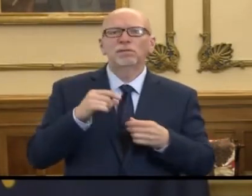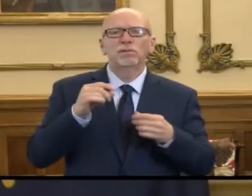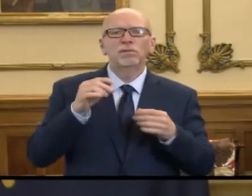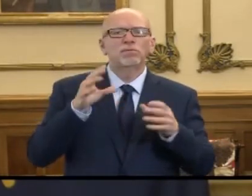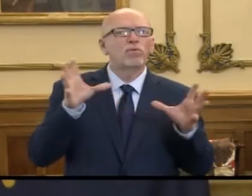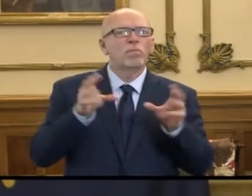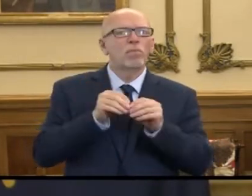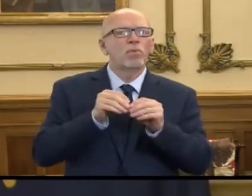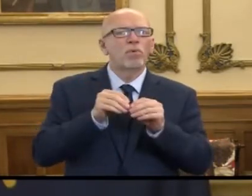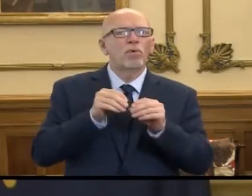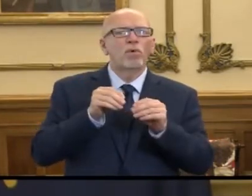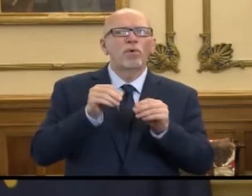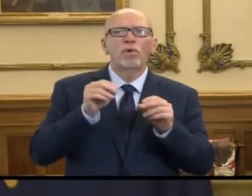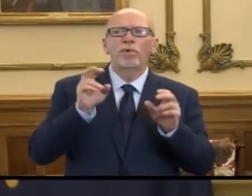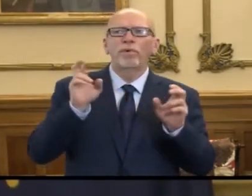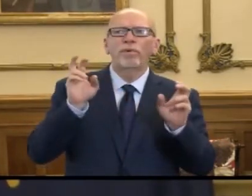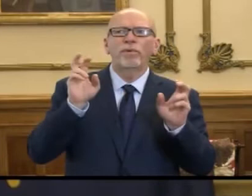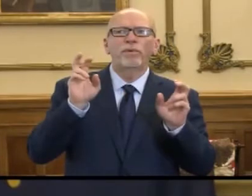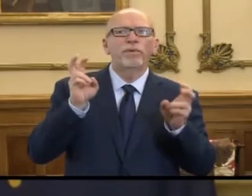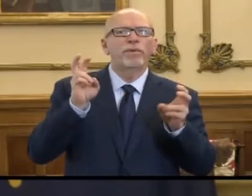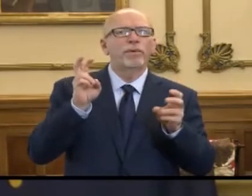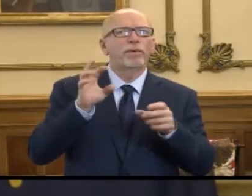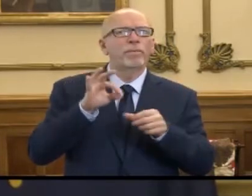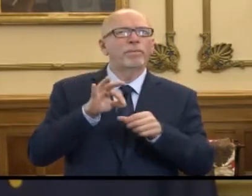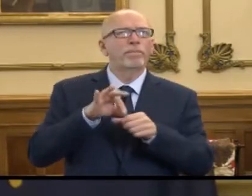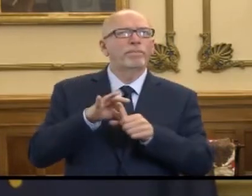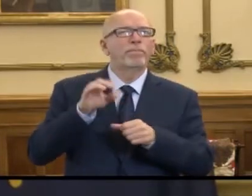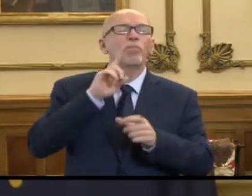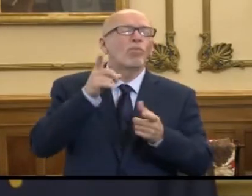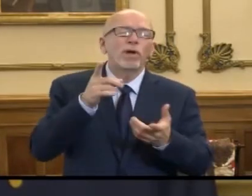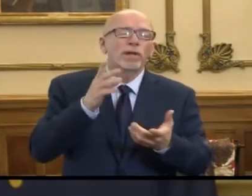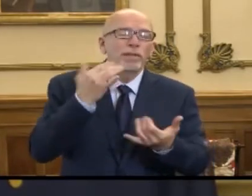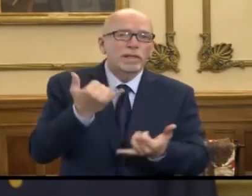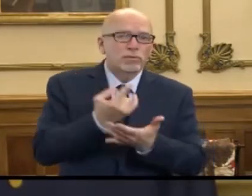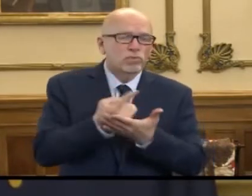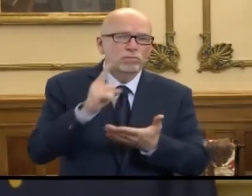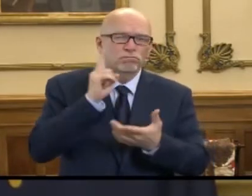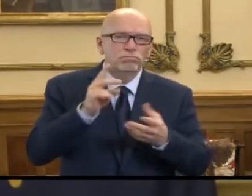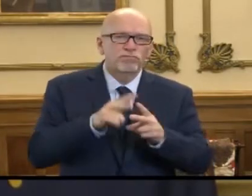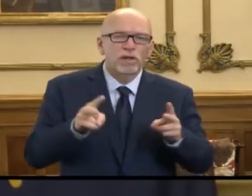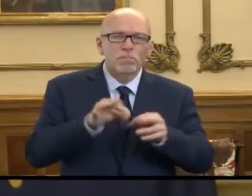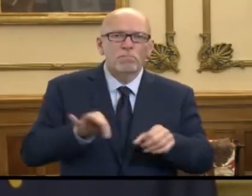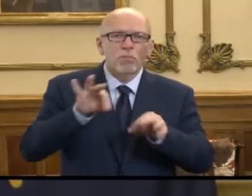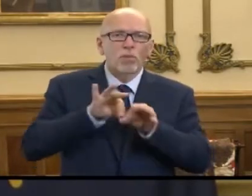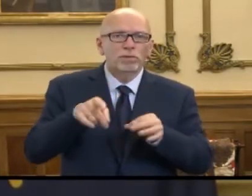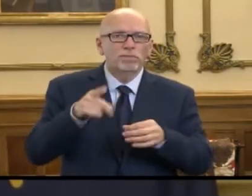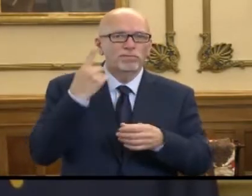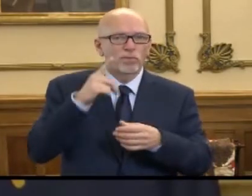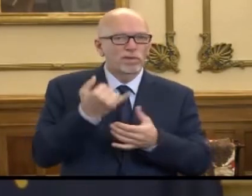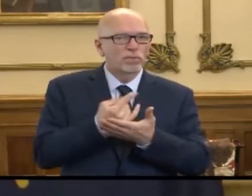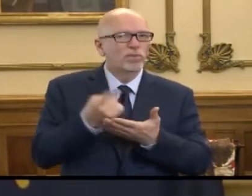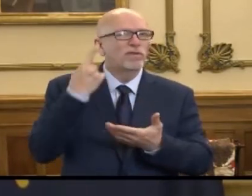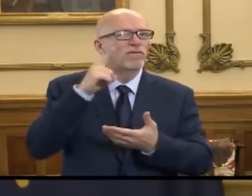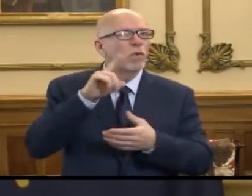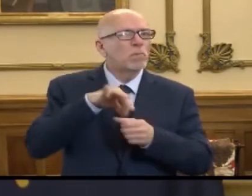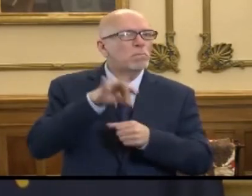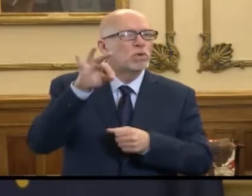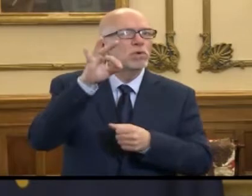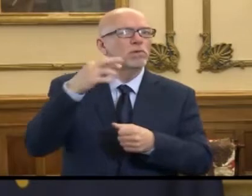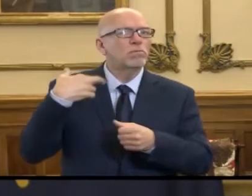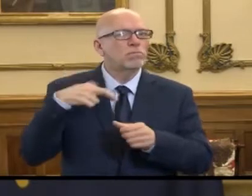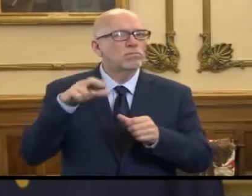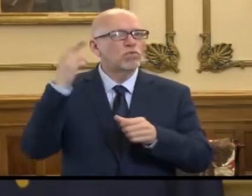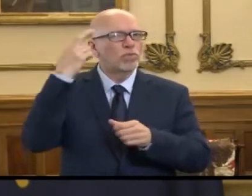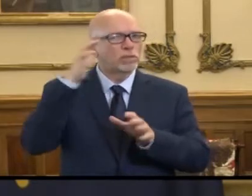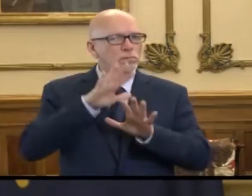no more spiritually important week for many believers than the week that we currently find ourselves in. I'm